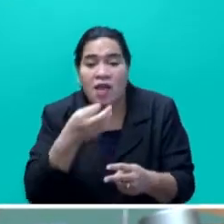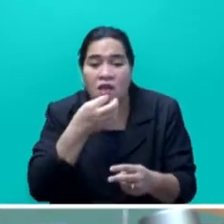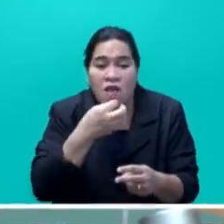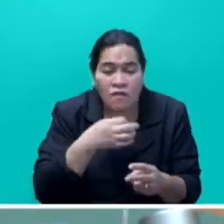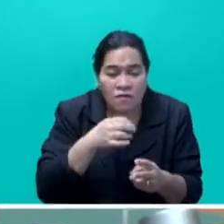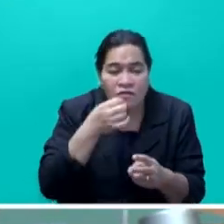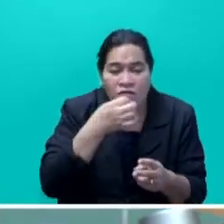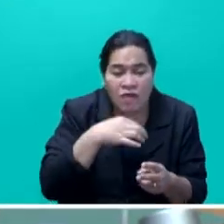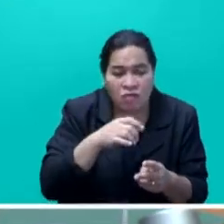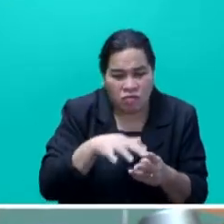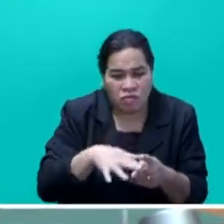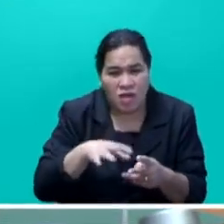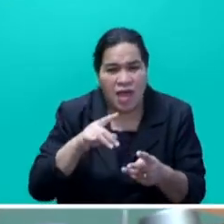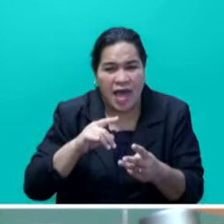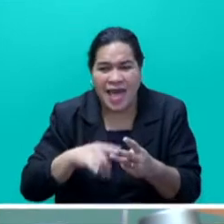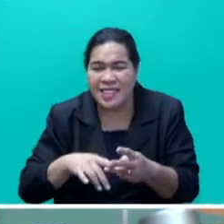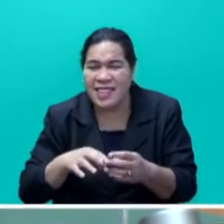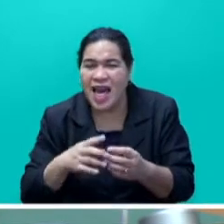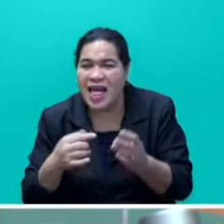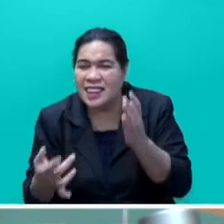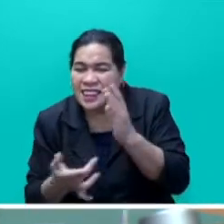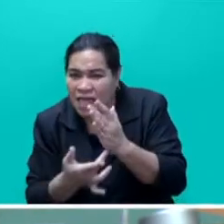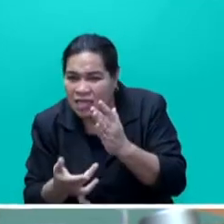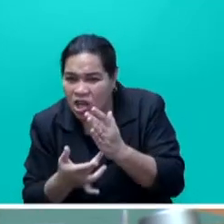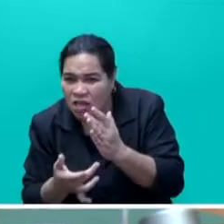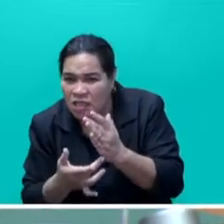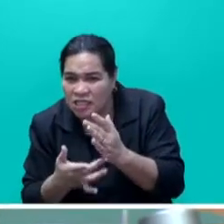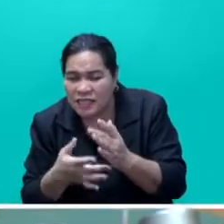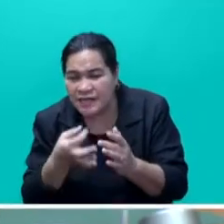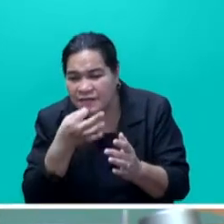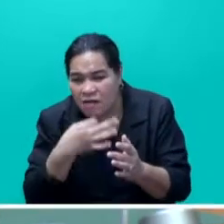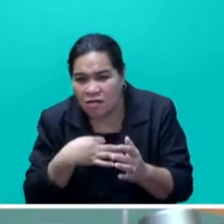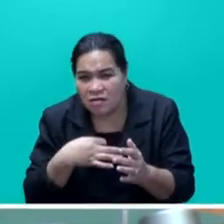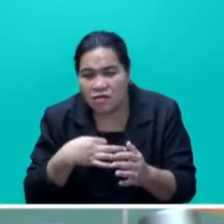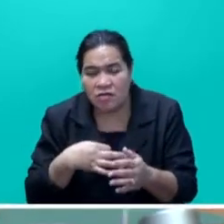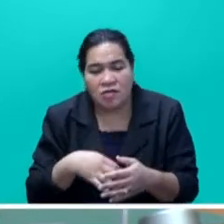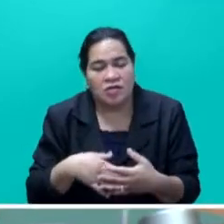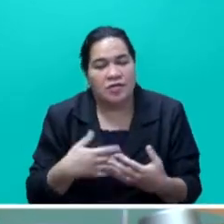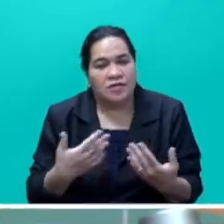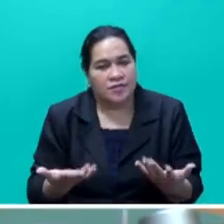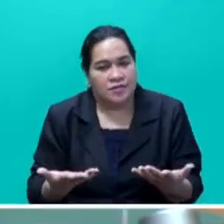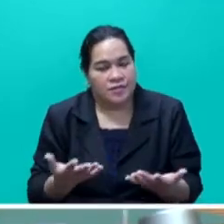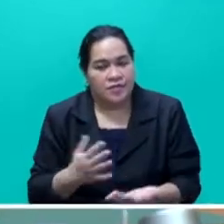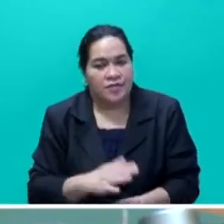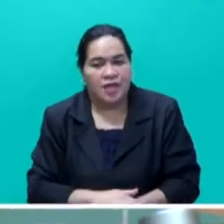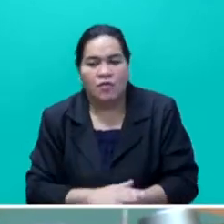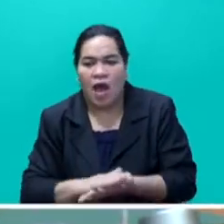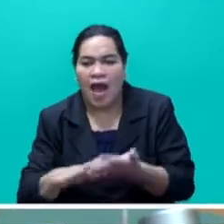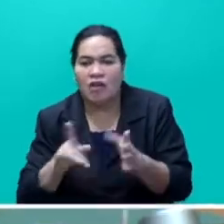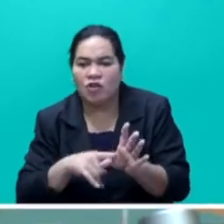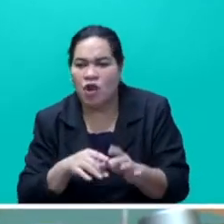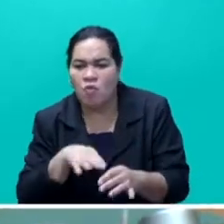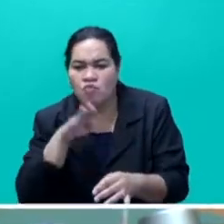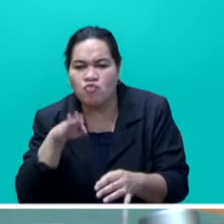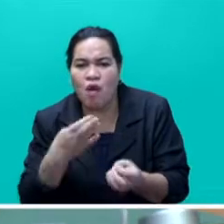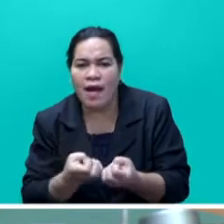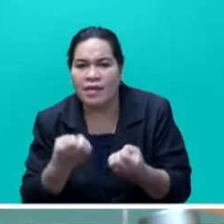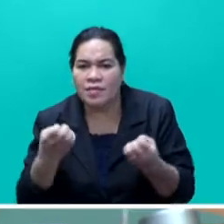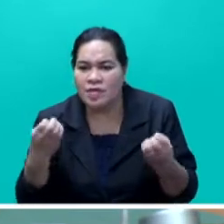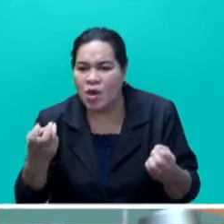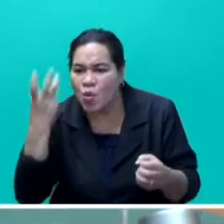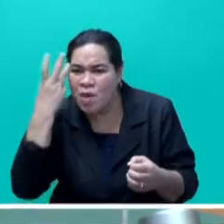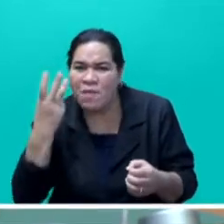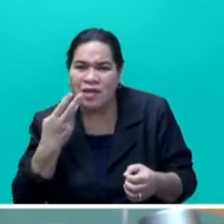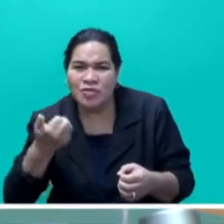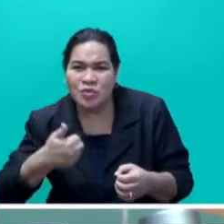low infiltration of technology in Fiji's agriculture sector, such as the use of hydroponic systems, poor equipment sets used by women farmers,